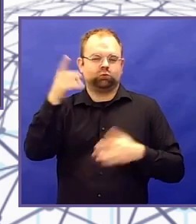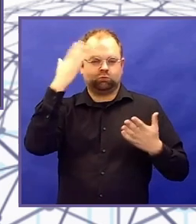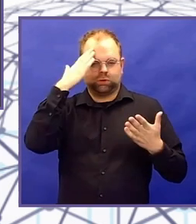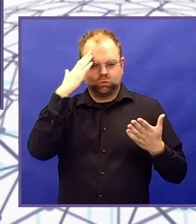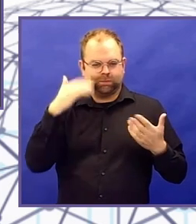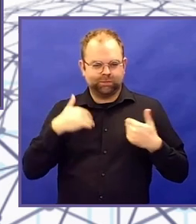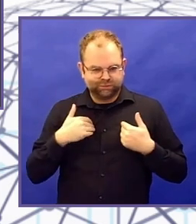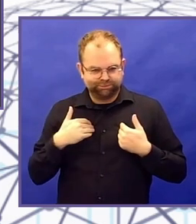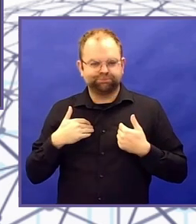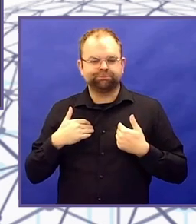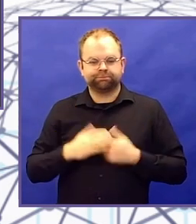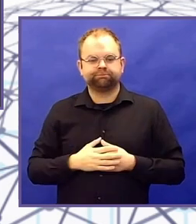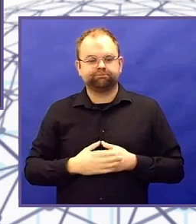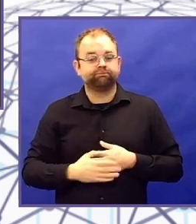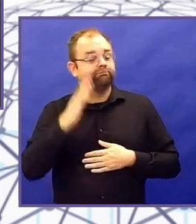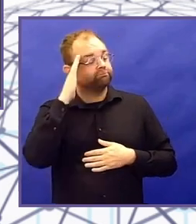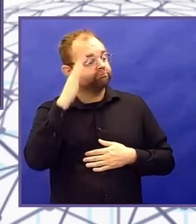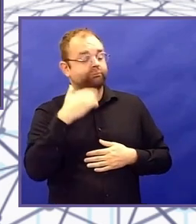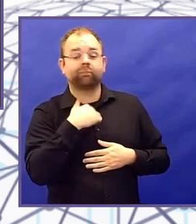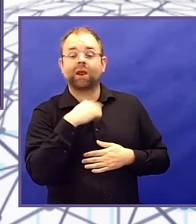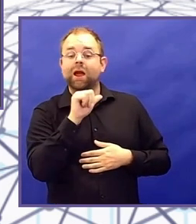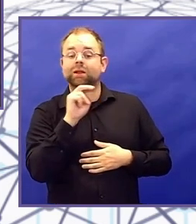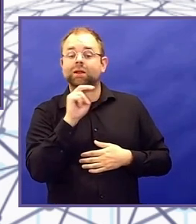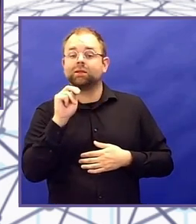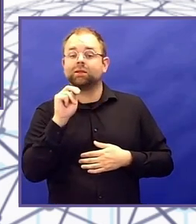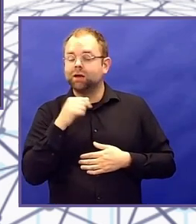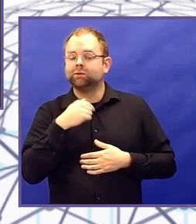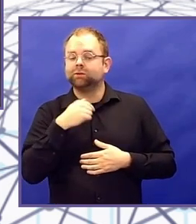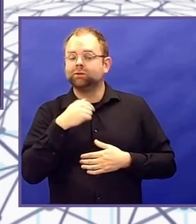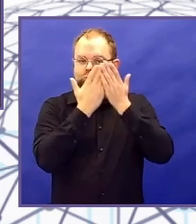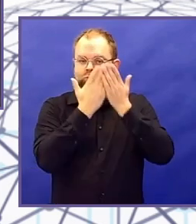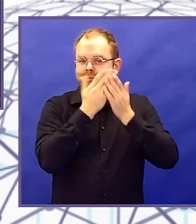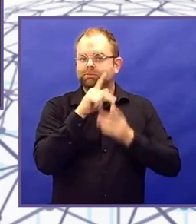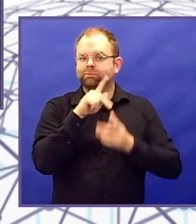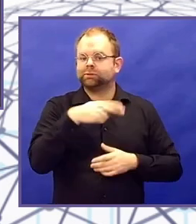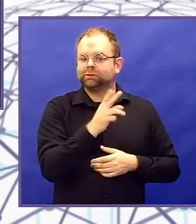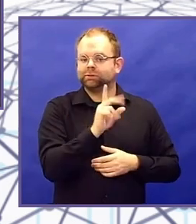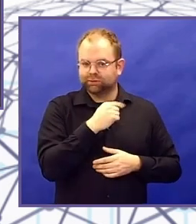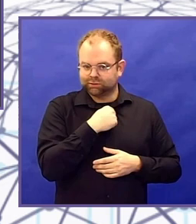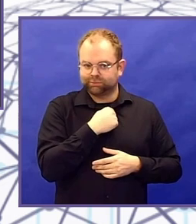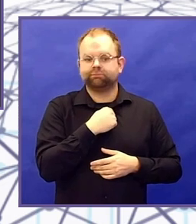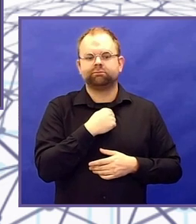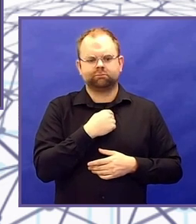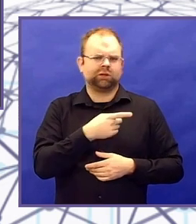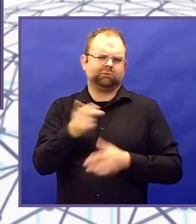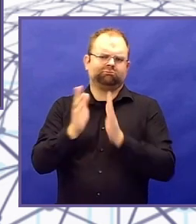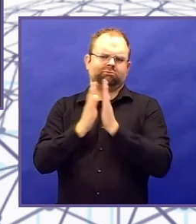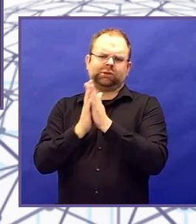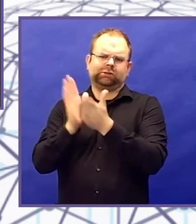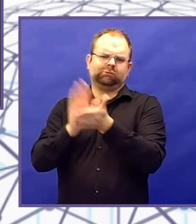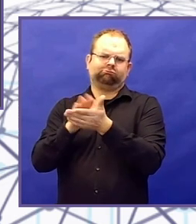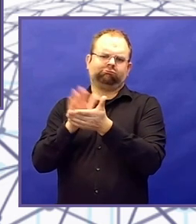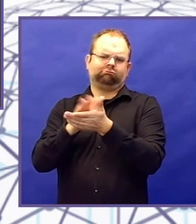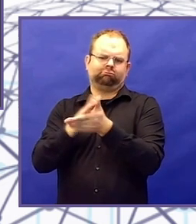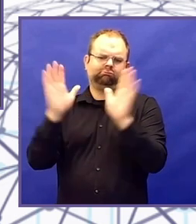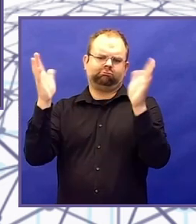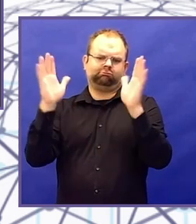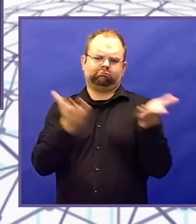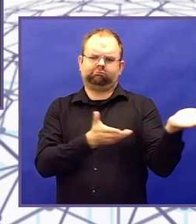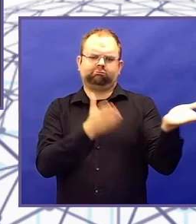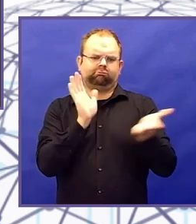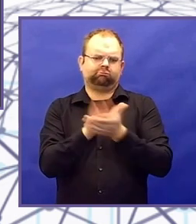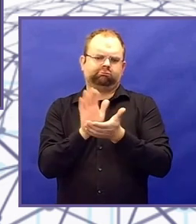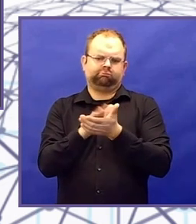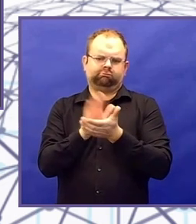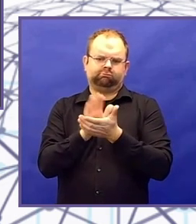I fully, things are not working. So, in interlude, we shall look at Yogi Bear. I find that in